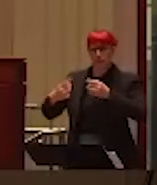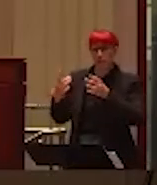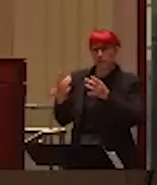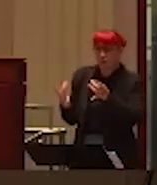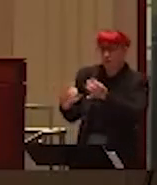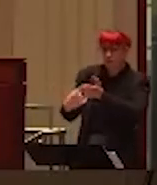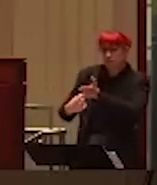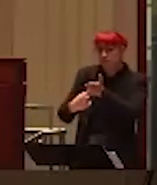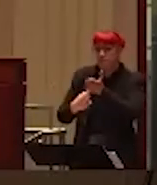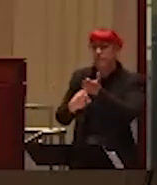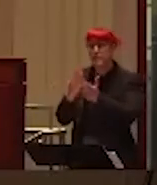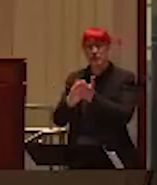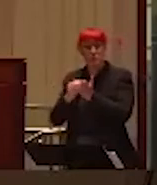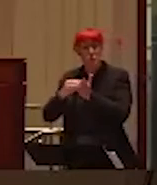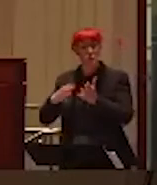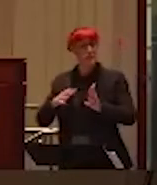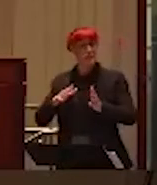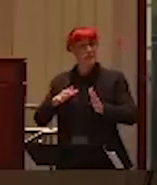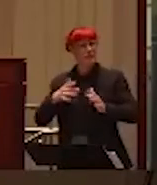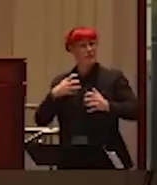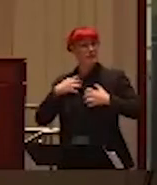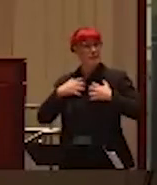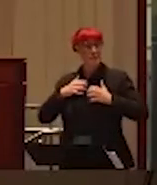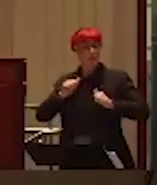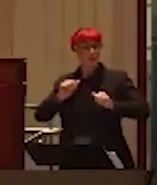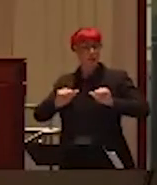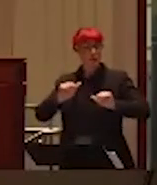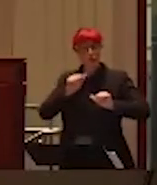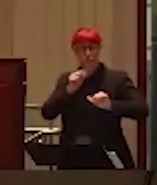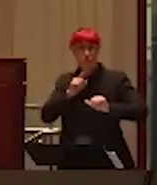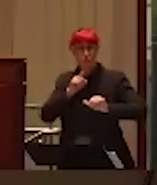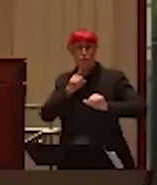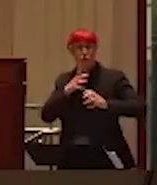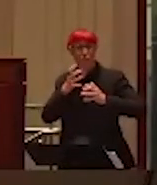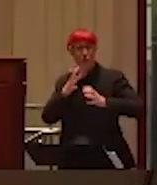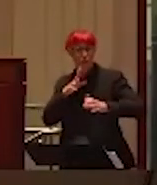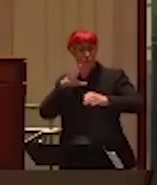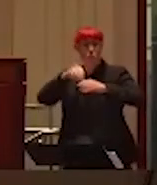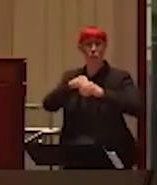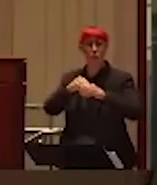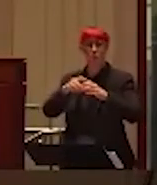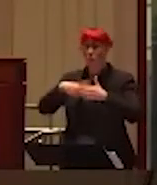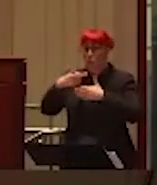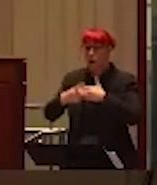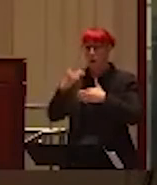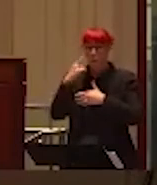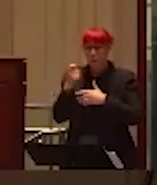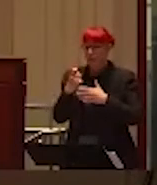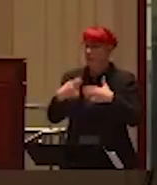concerns about joining the program, knowing that it's on this controversial agenda, and thinking about the employability.